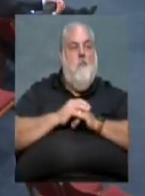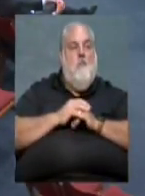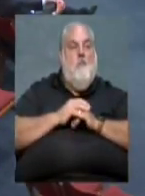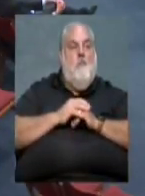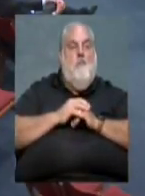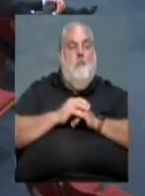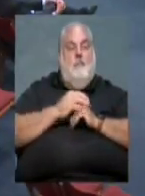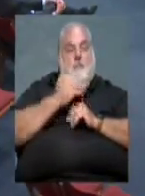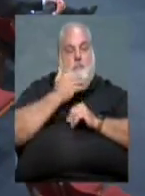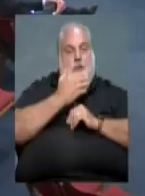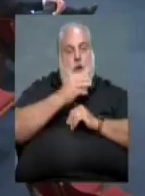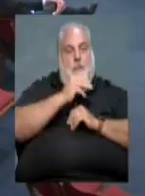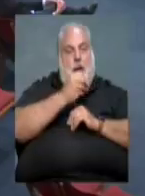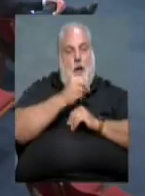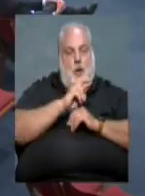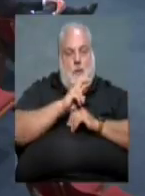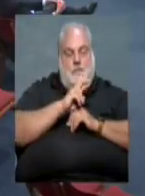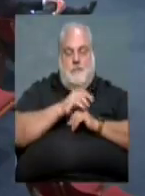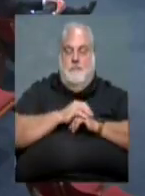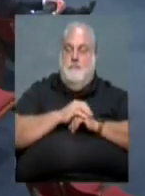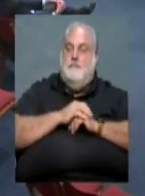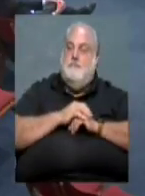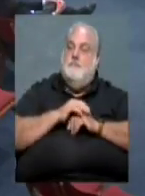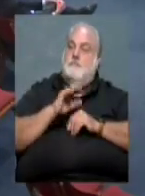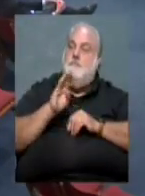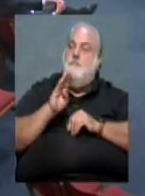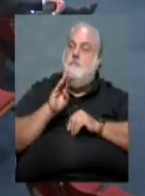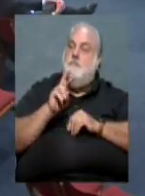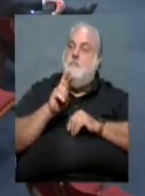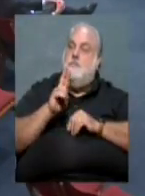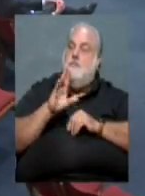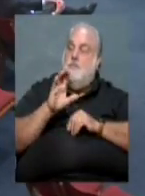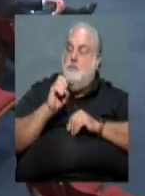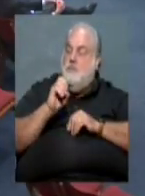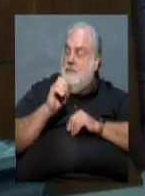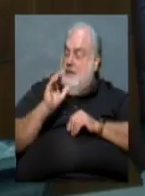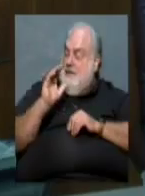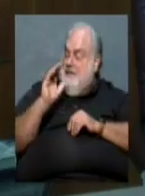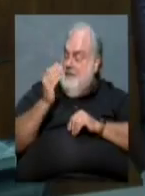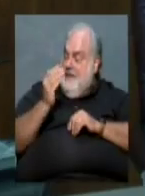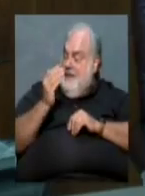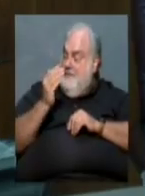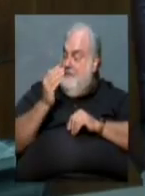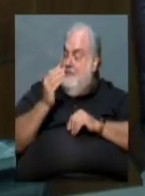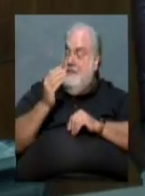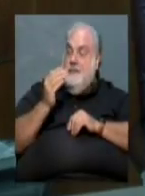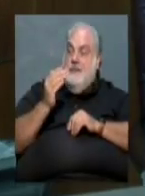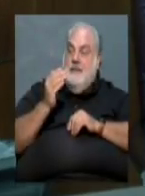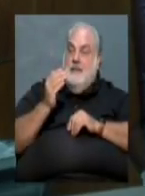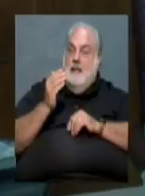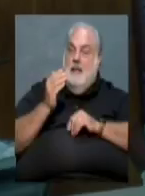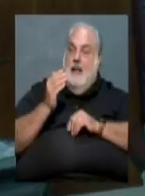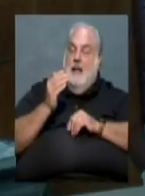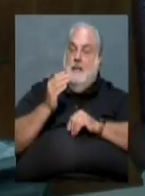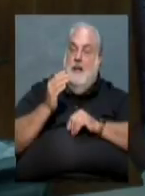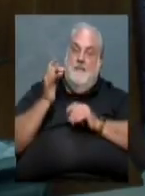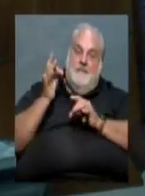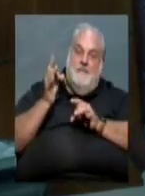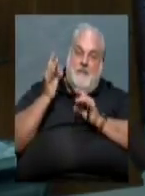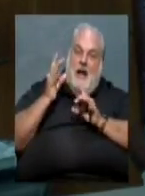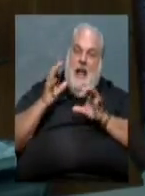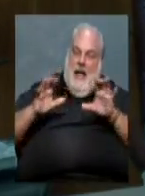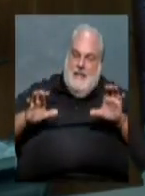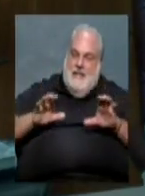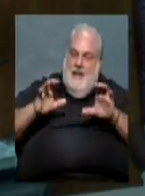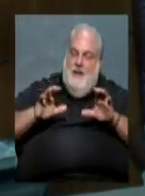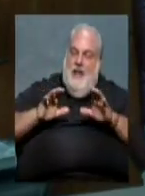Thank you, Mayor. Bruce, there seems to be an uptick in violent activities in the central part of our